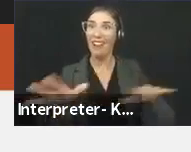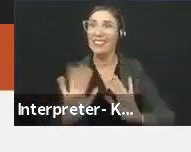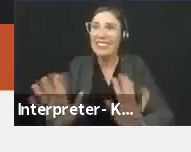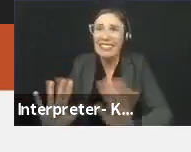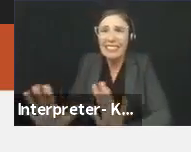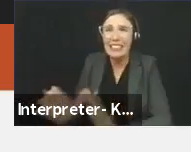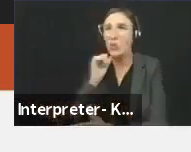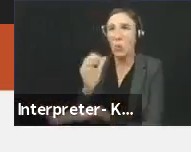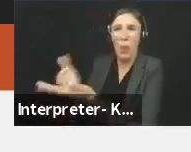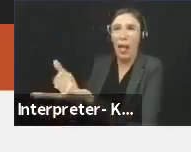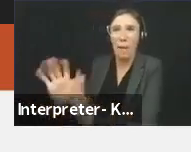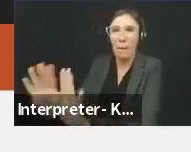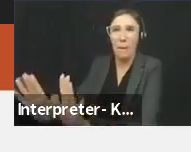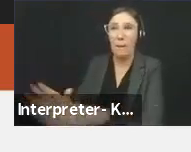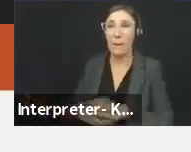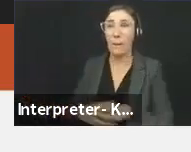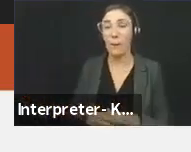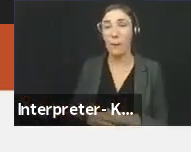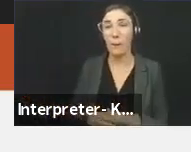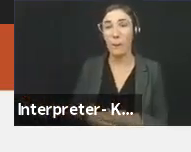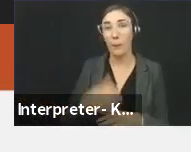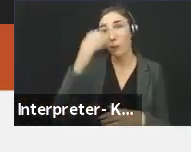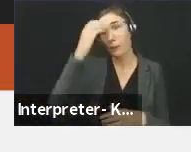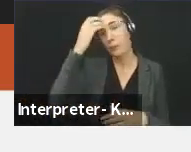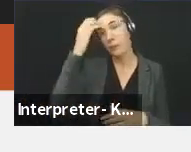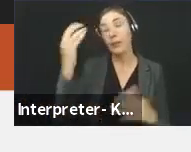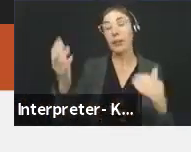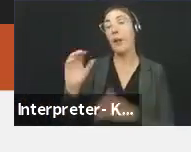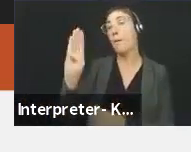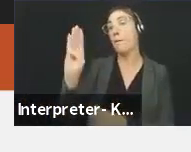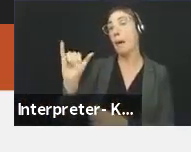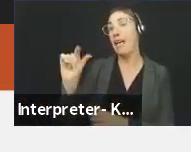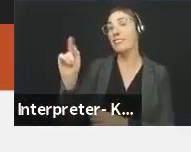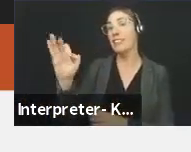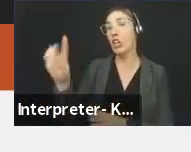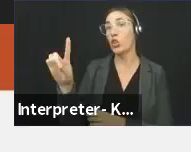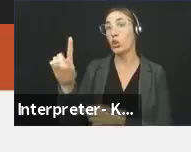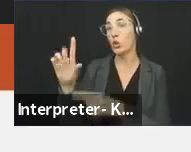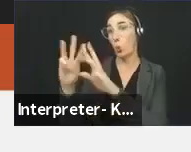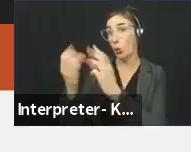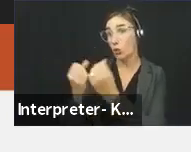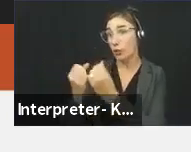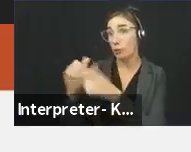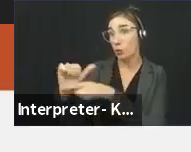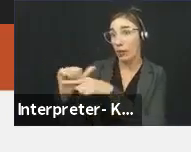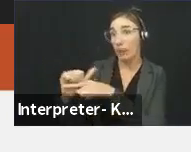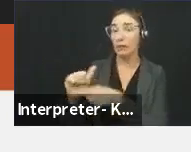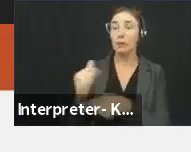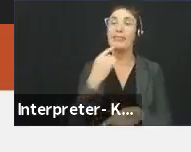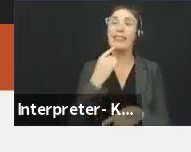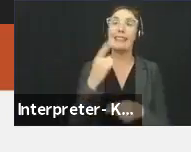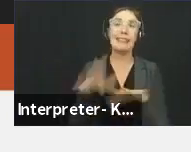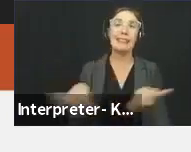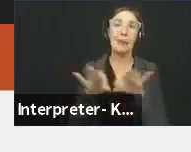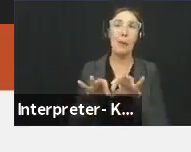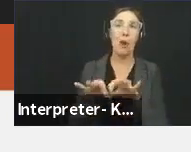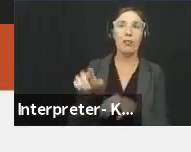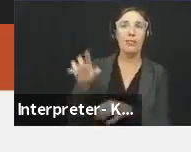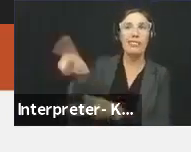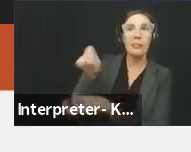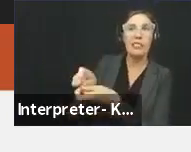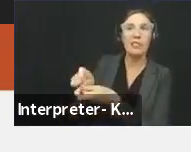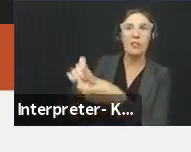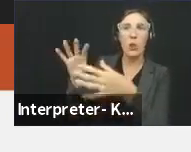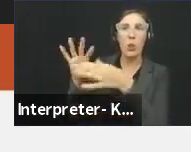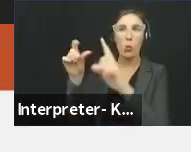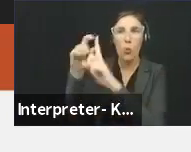And finally, in the bystander training workshops we do, we talk about recording incidents or taking notes of the specific words. In hate